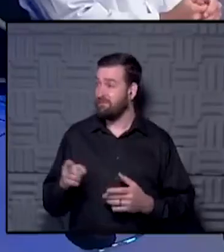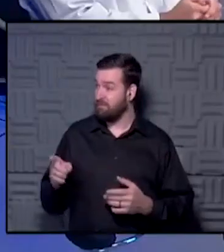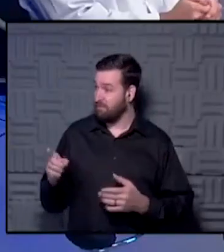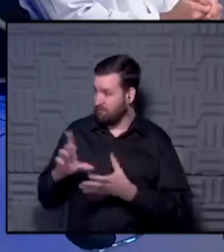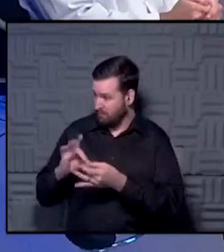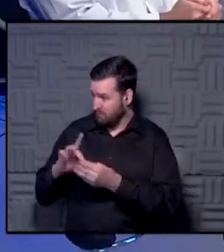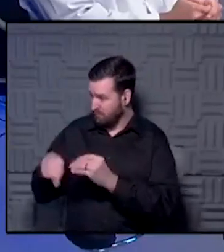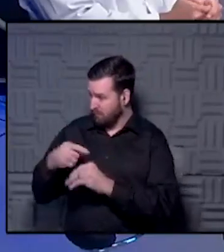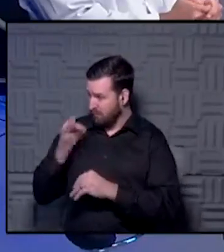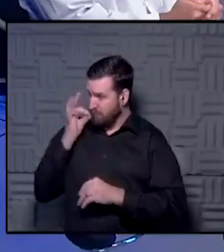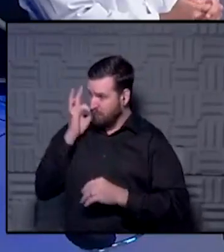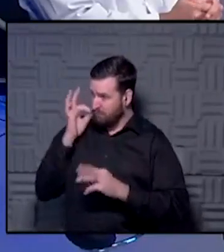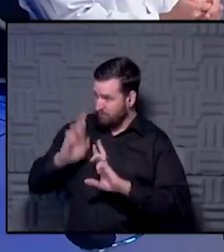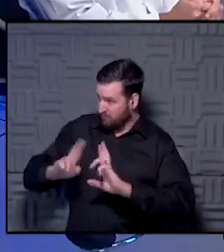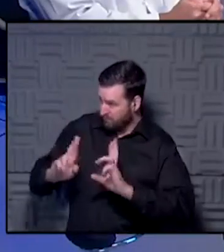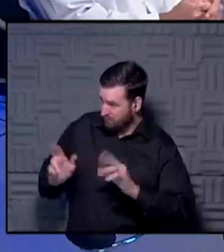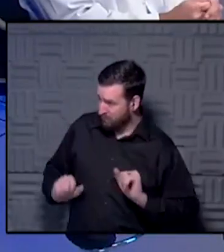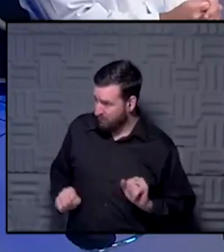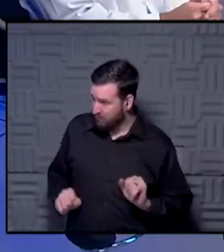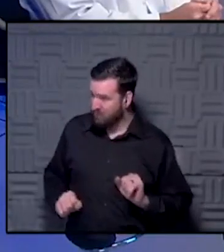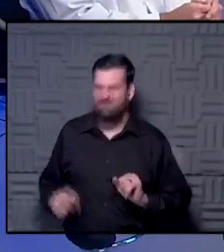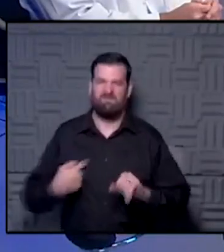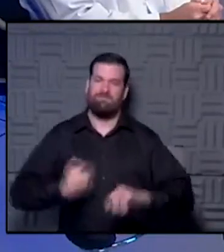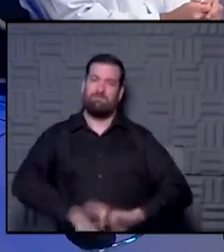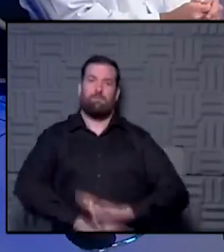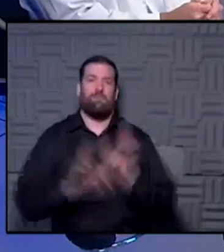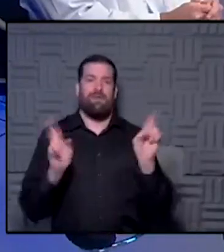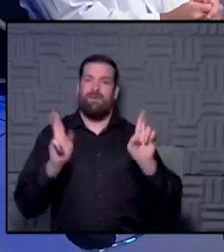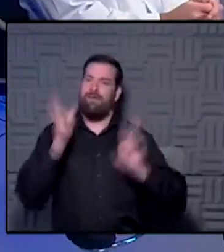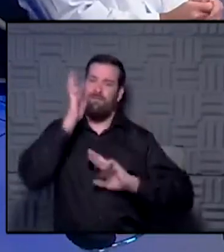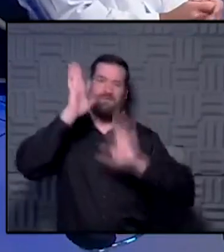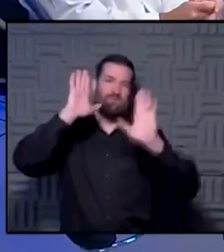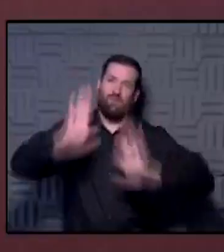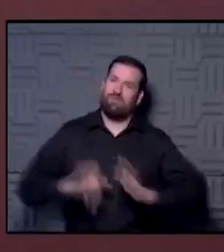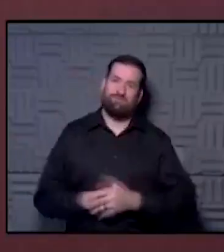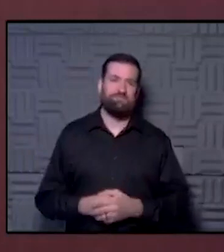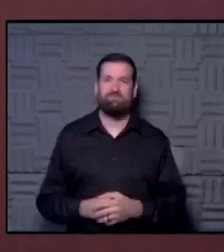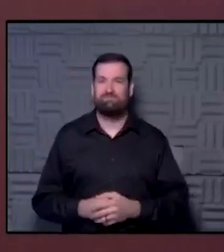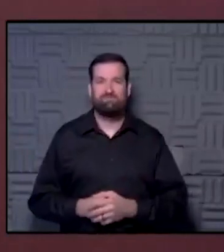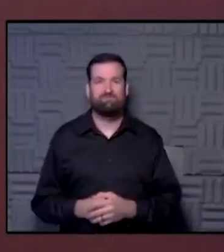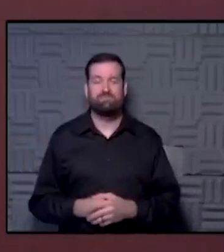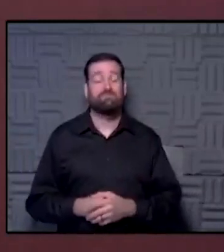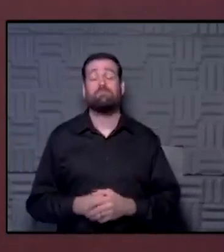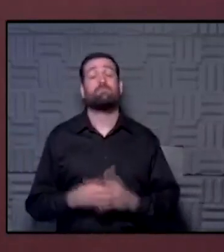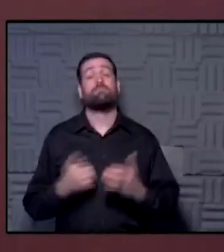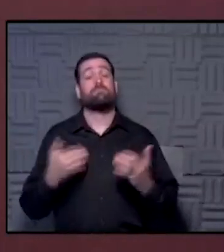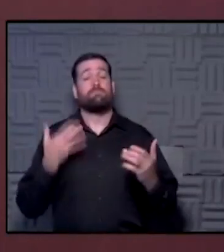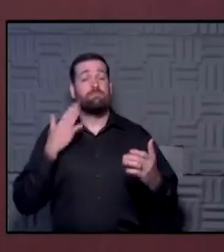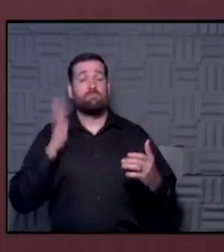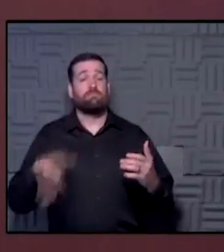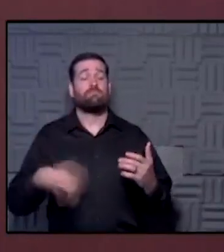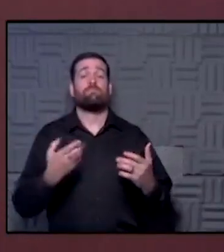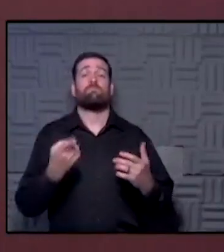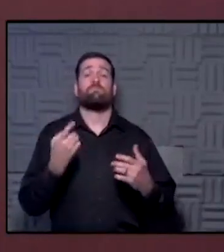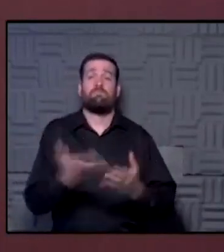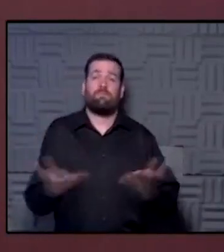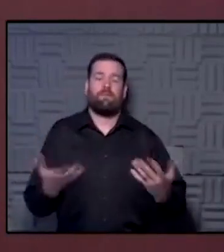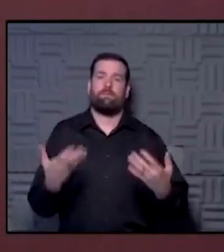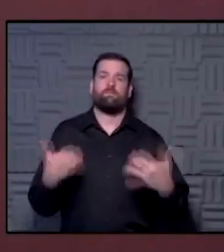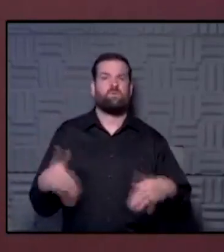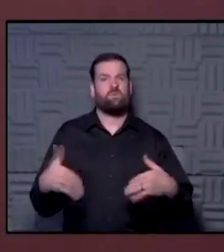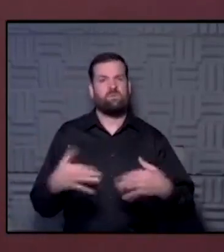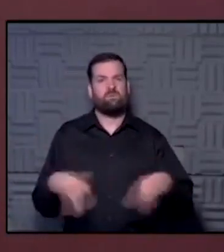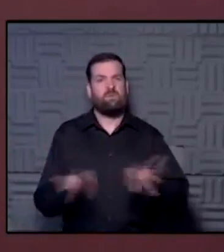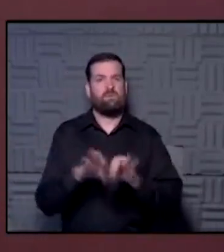remarks about the Chiefs? Are you ready for that part too? I am ready. It's going to be a great game. right. But, you know, one of the things I think is really important